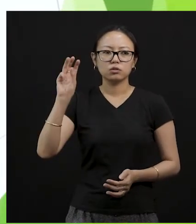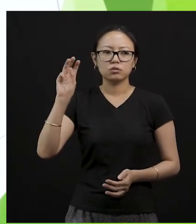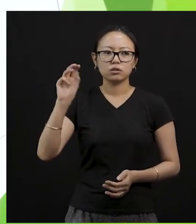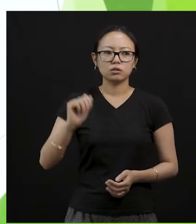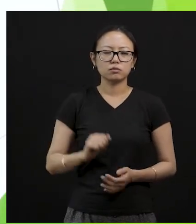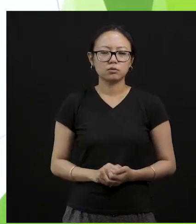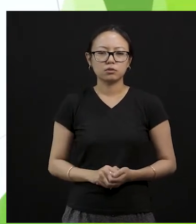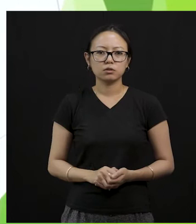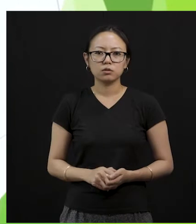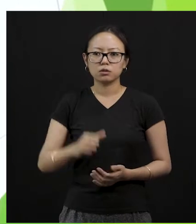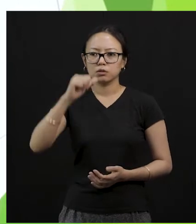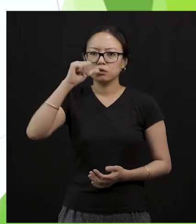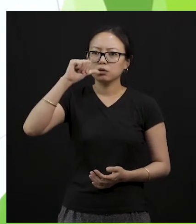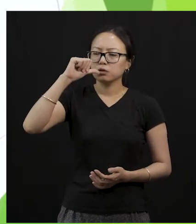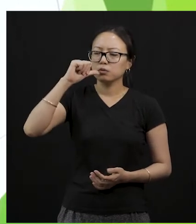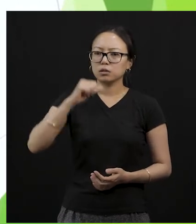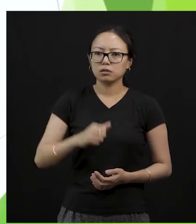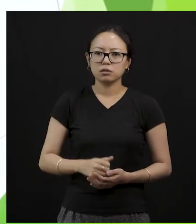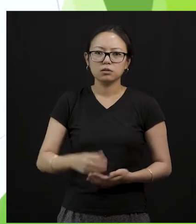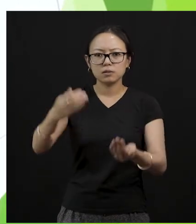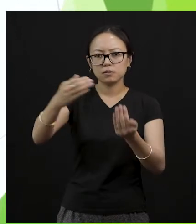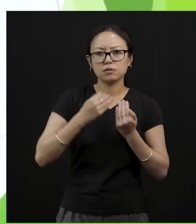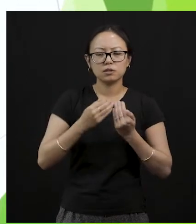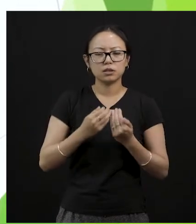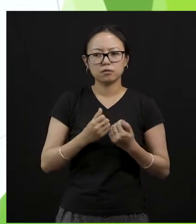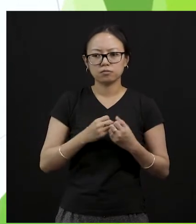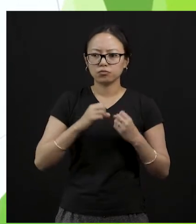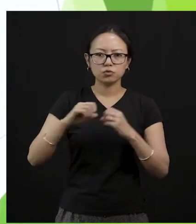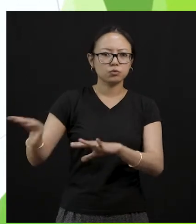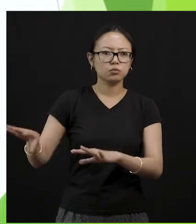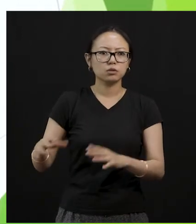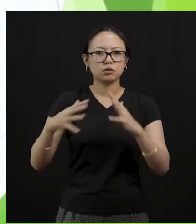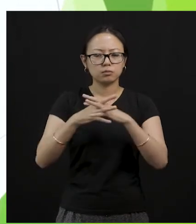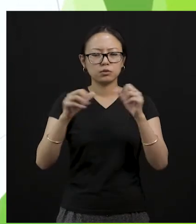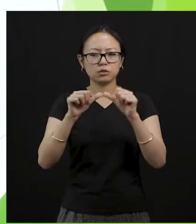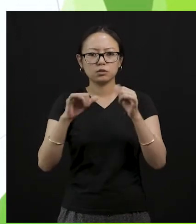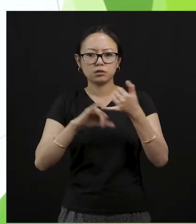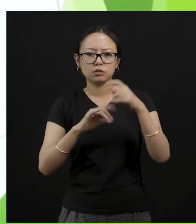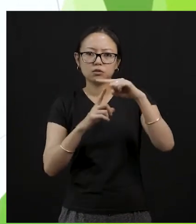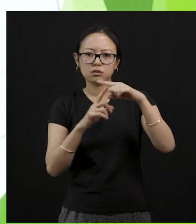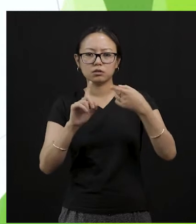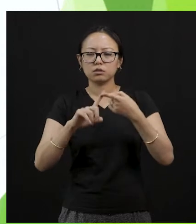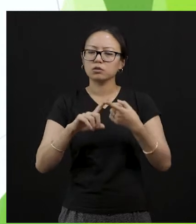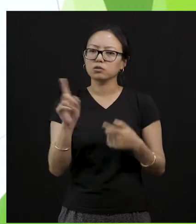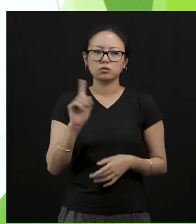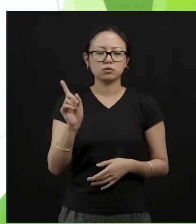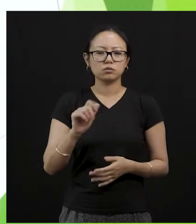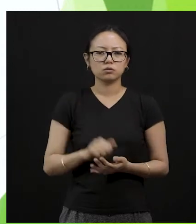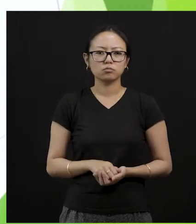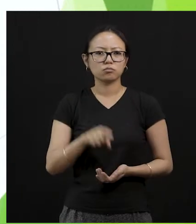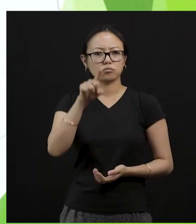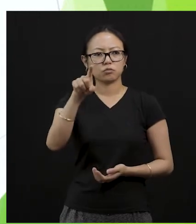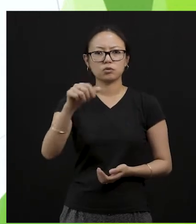Do not waste water. Water is very essential. You should not waste water. I should not waste water.